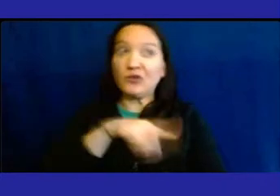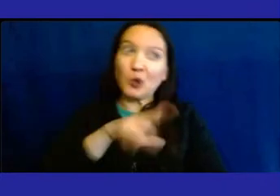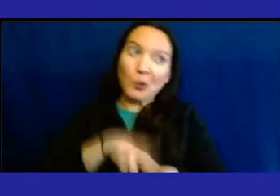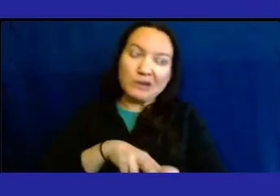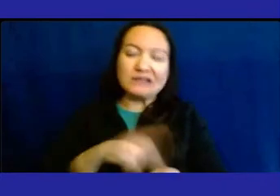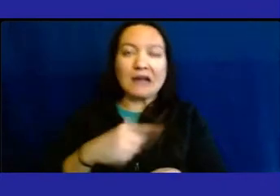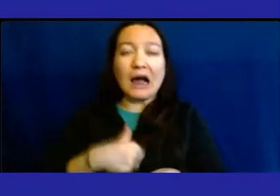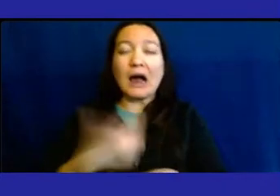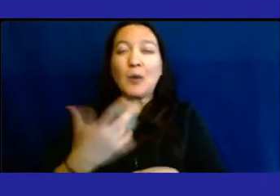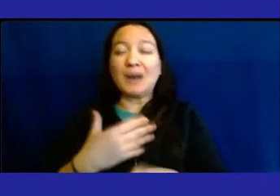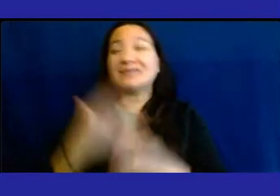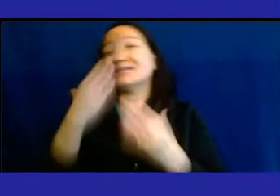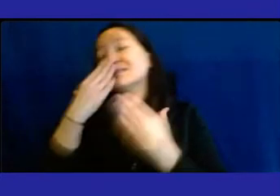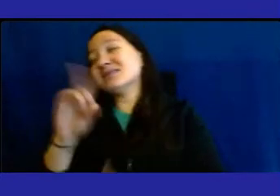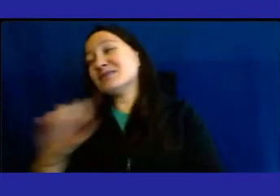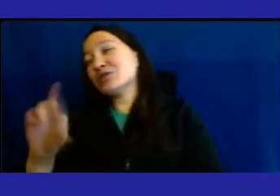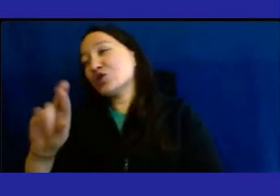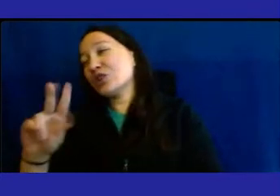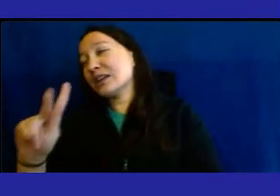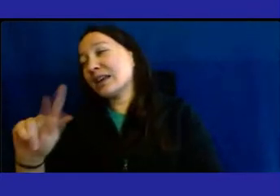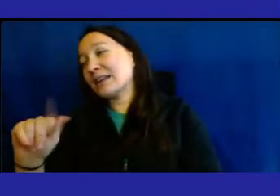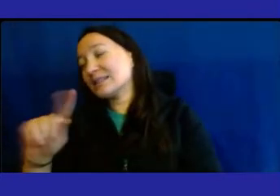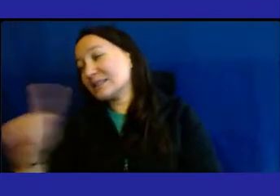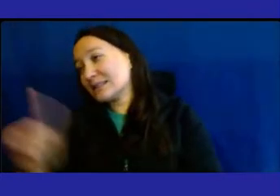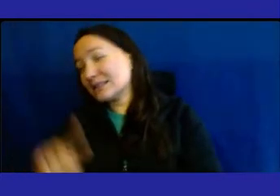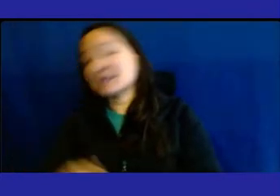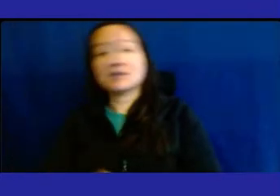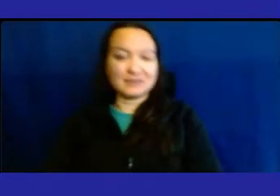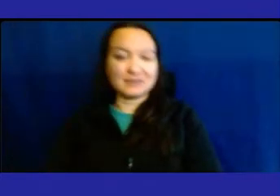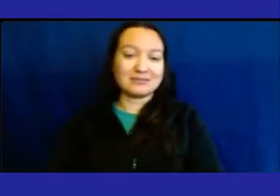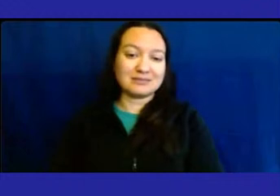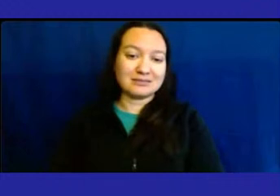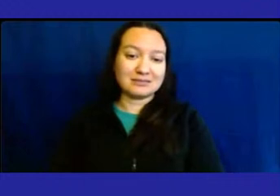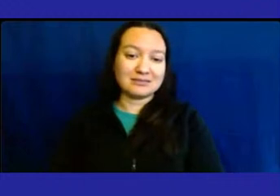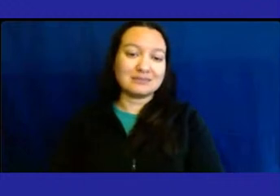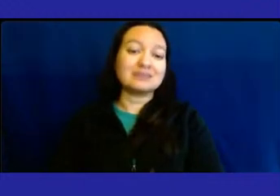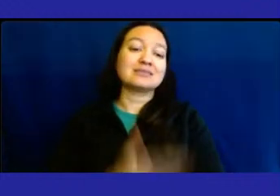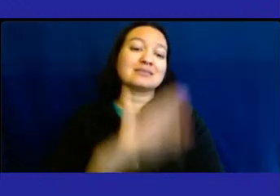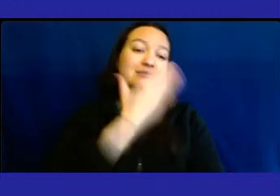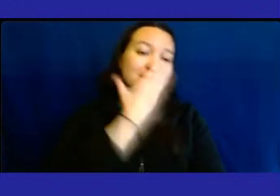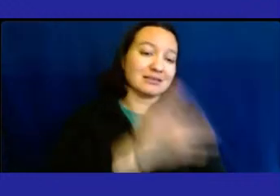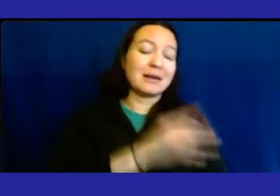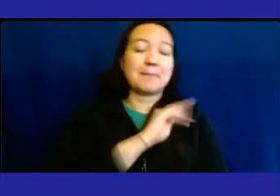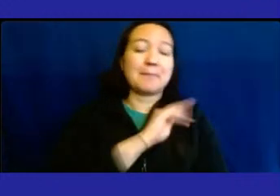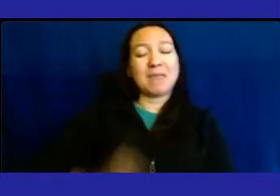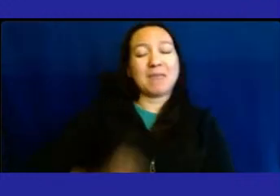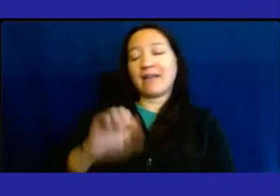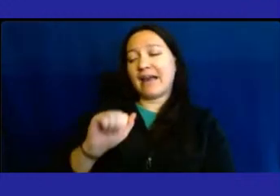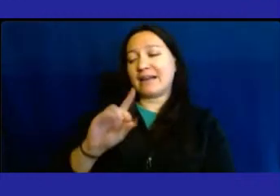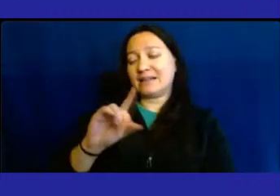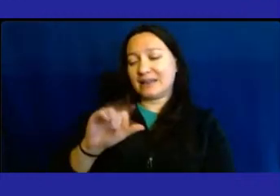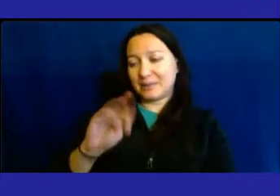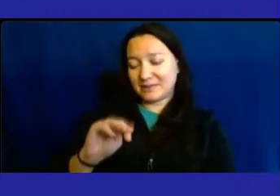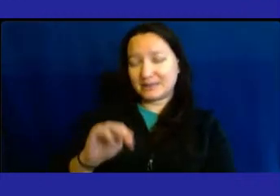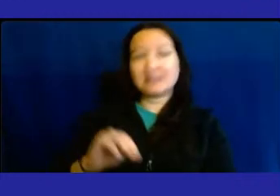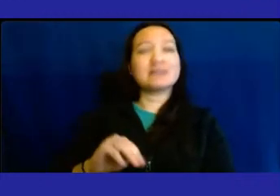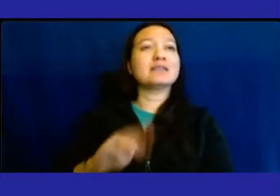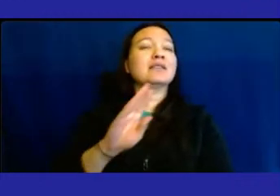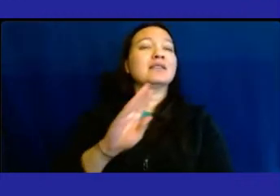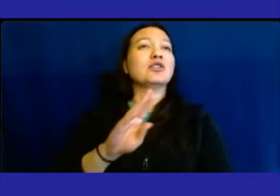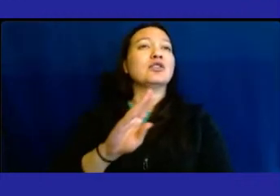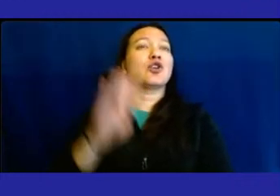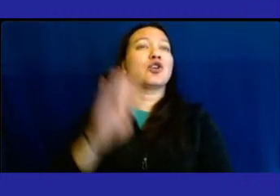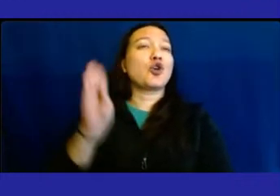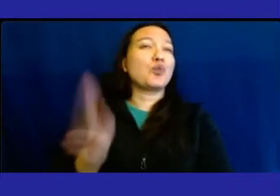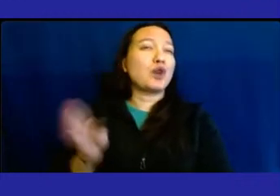to thank Dr. Katzen, help in hospital. And I'd also like to thank Mayor Adams, the Brooklyn Borough President, Tony Uri Nuso,